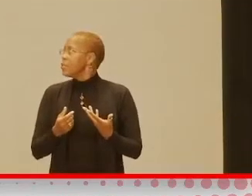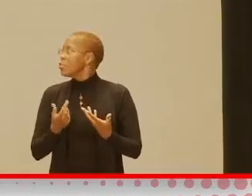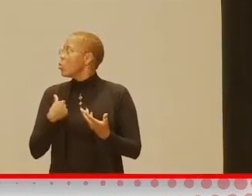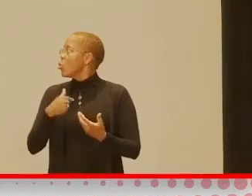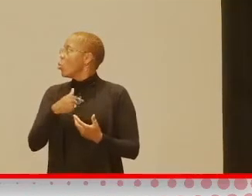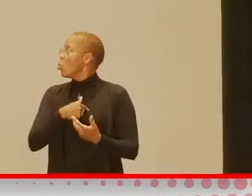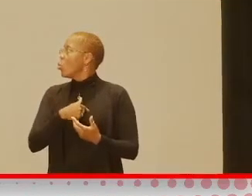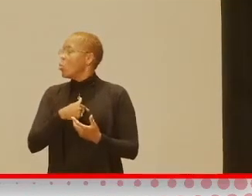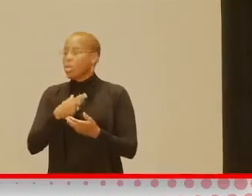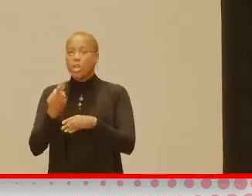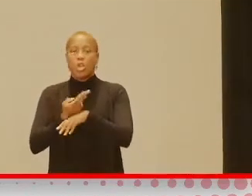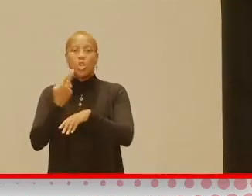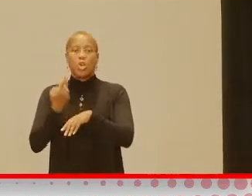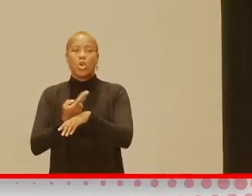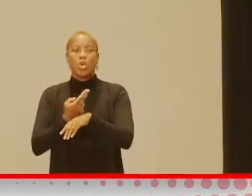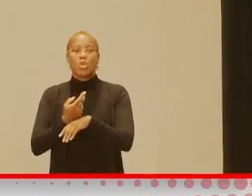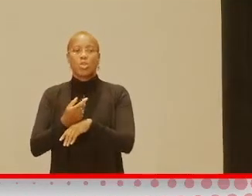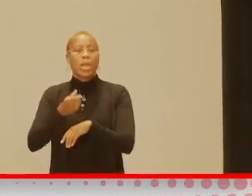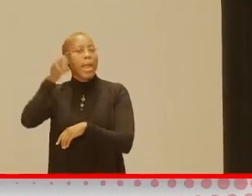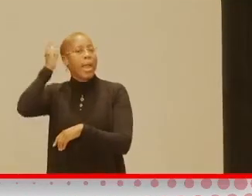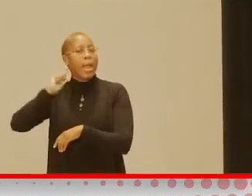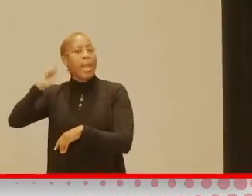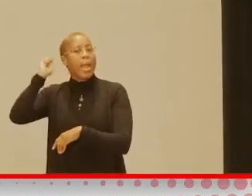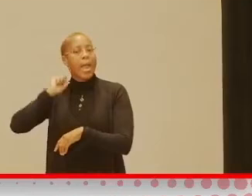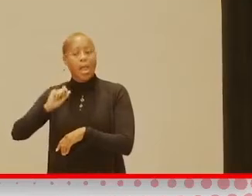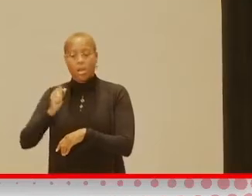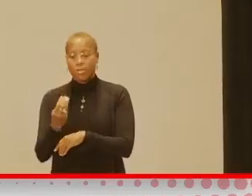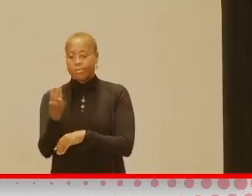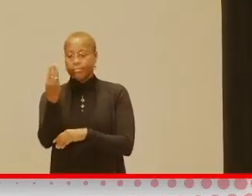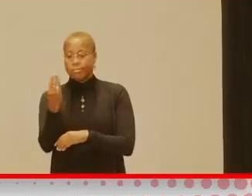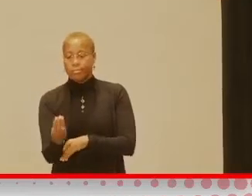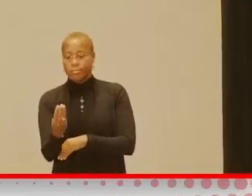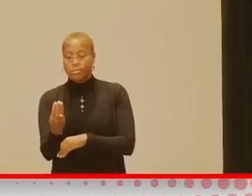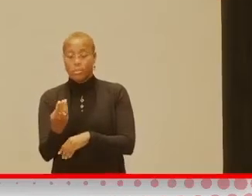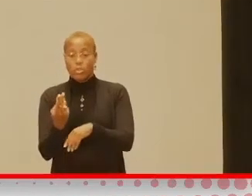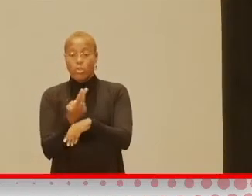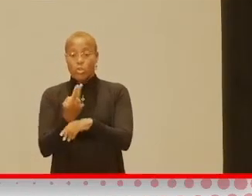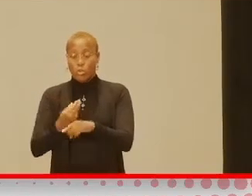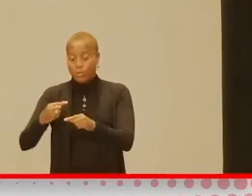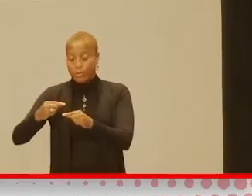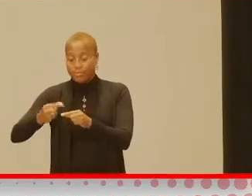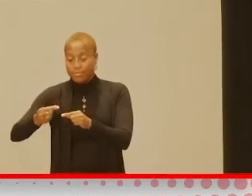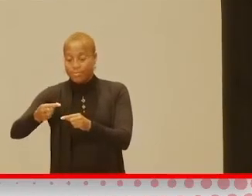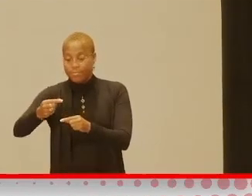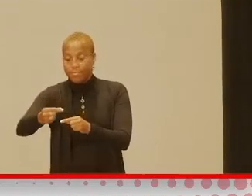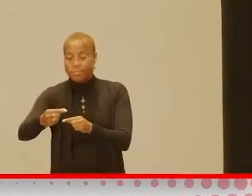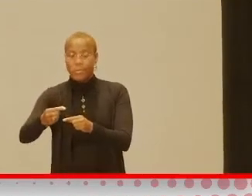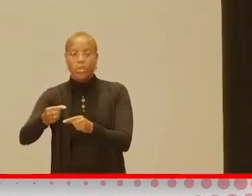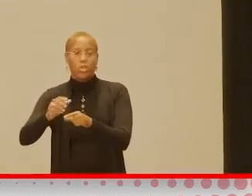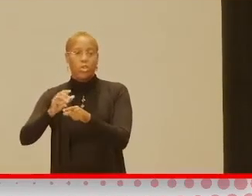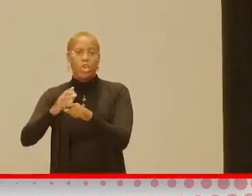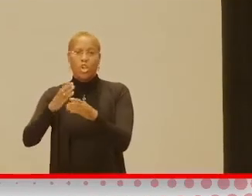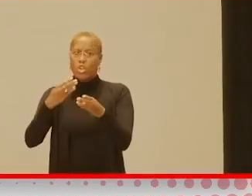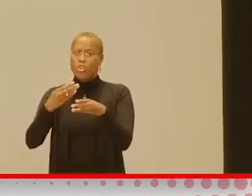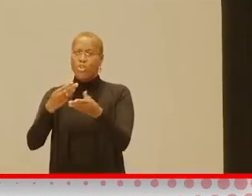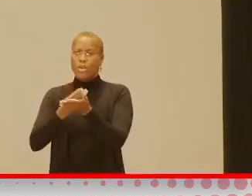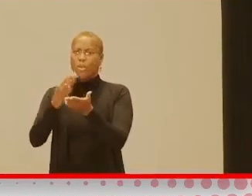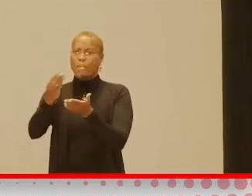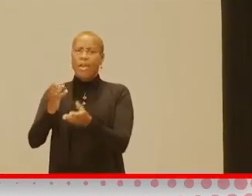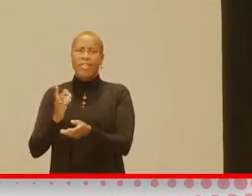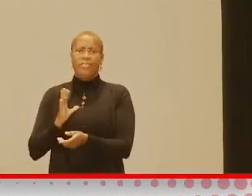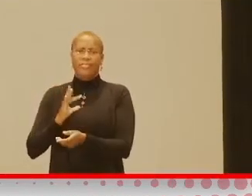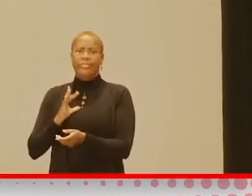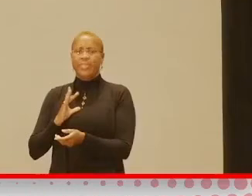a hairbrush, you know, just to use as like a little card holder, if you will. You can buy the fancy card holders, but you can also buy